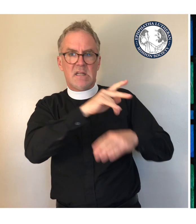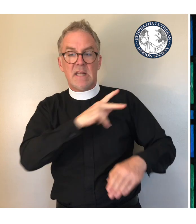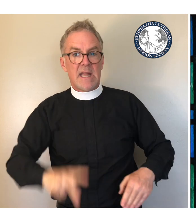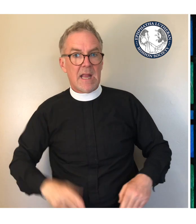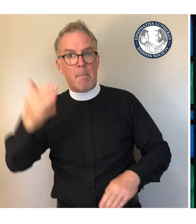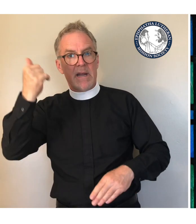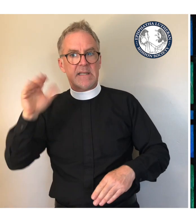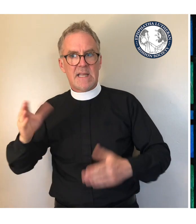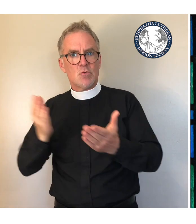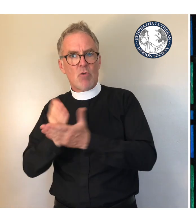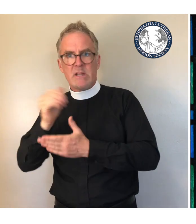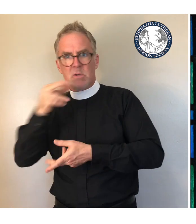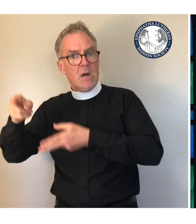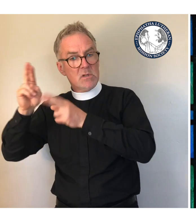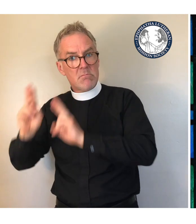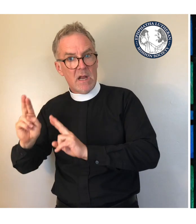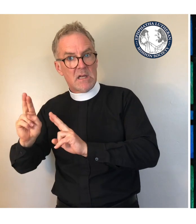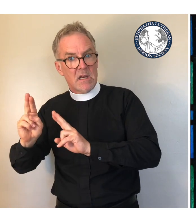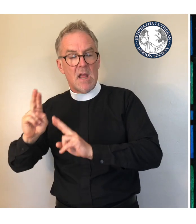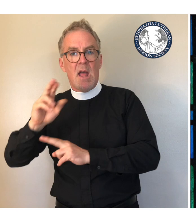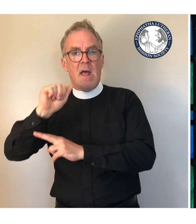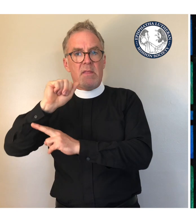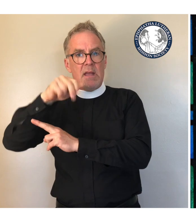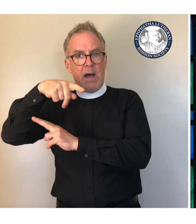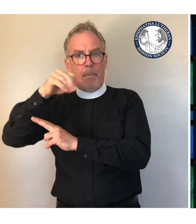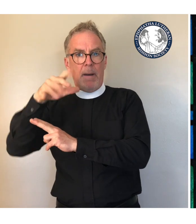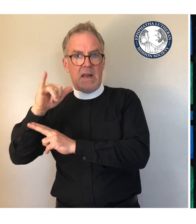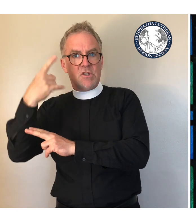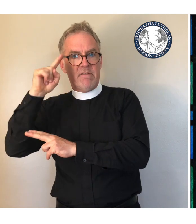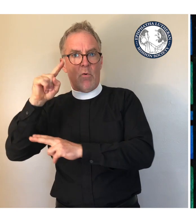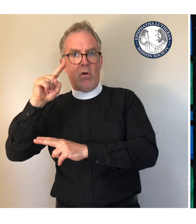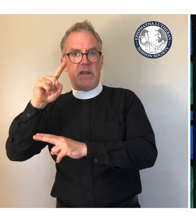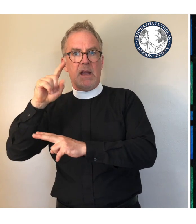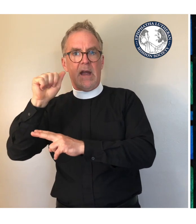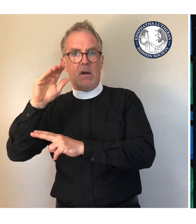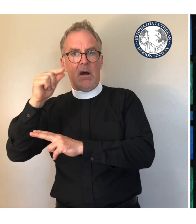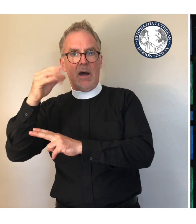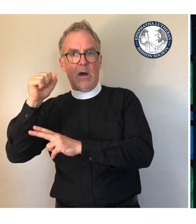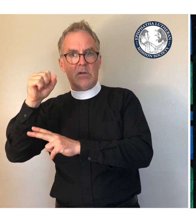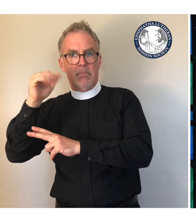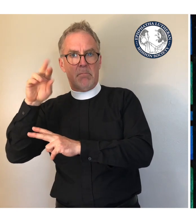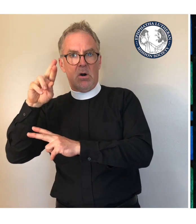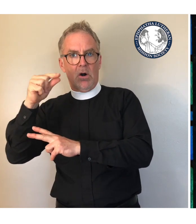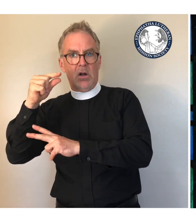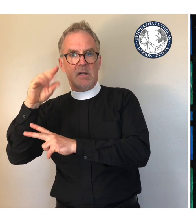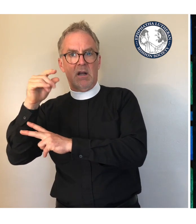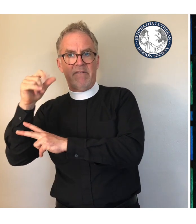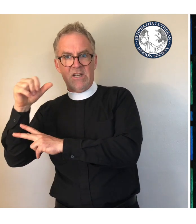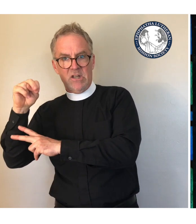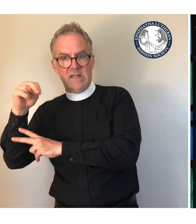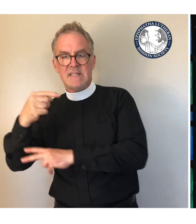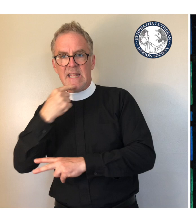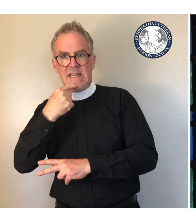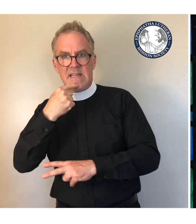Apology to the Augsburg Confession states, gospel not only approves outward governments, but also subjects